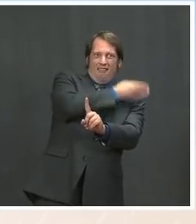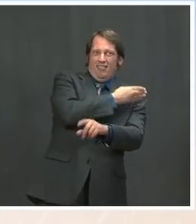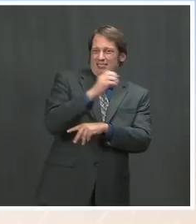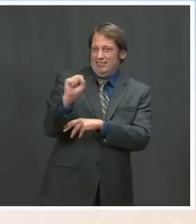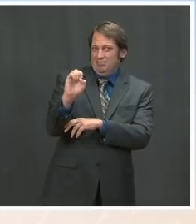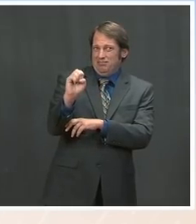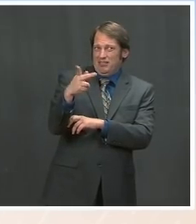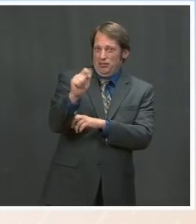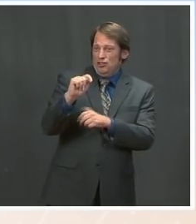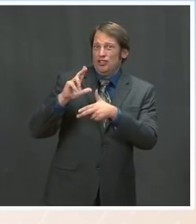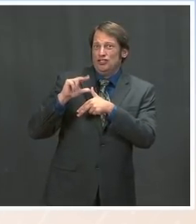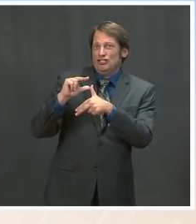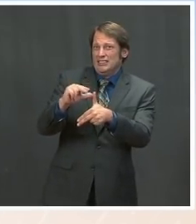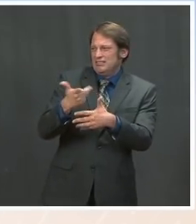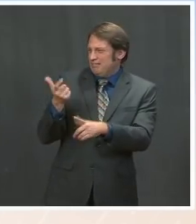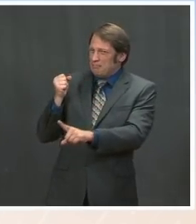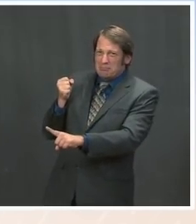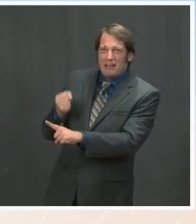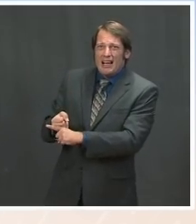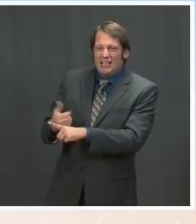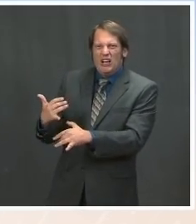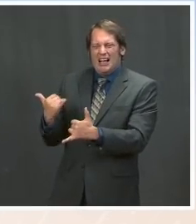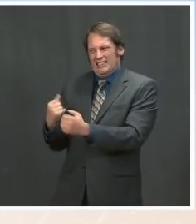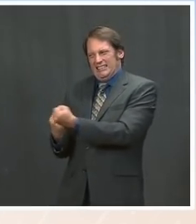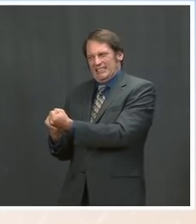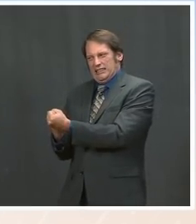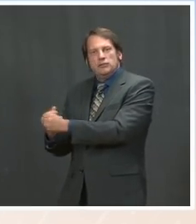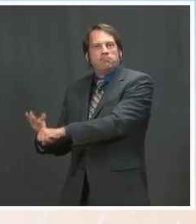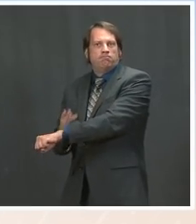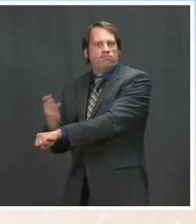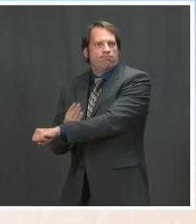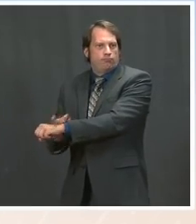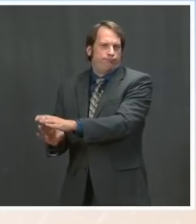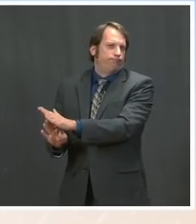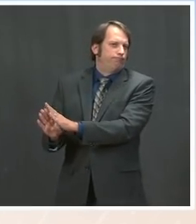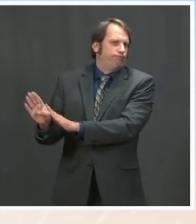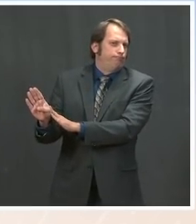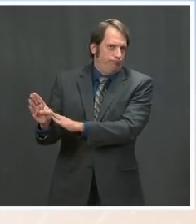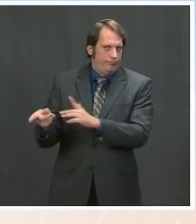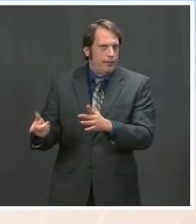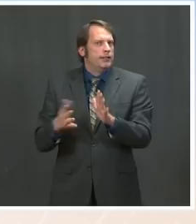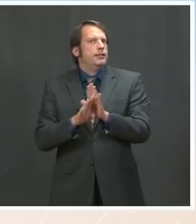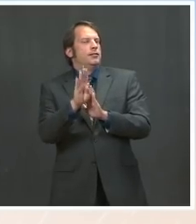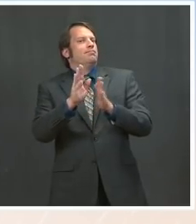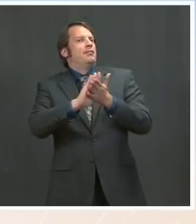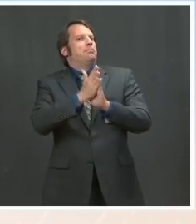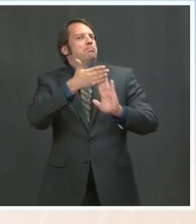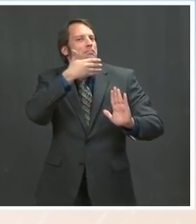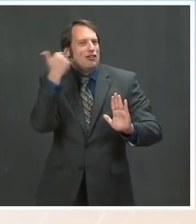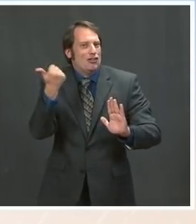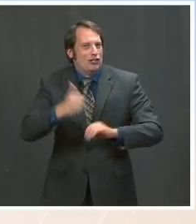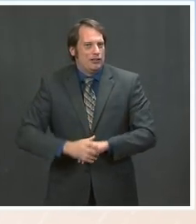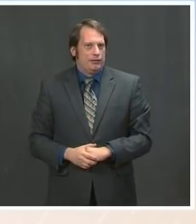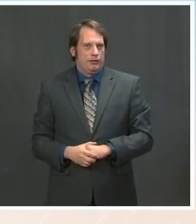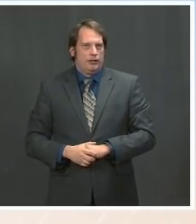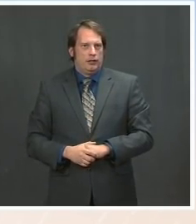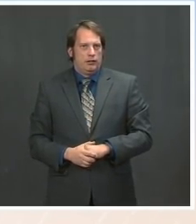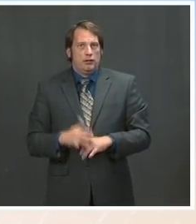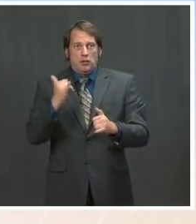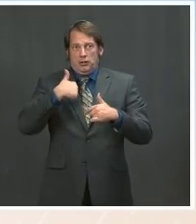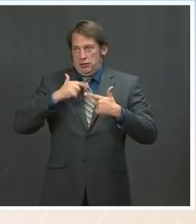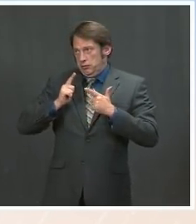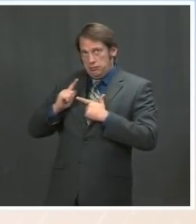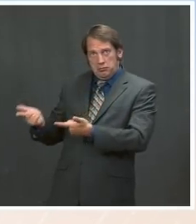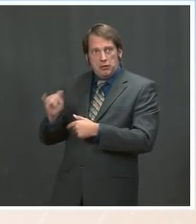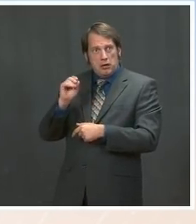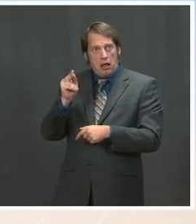whole-of-government effort to support the island's recovery and renewal. Jonathan, why don't you kick us off? Thank you, Jen. And happy Patriots Day. I know